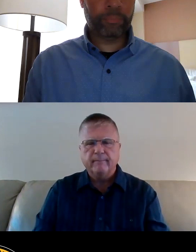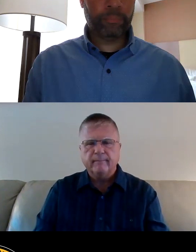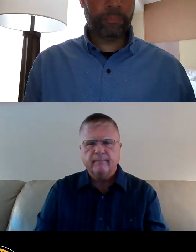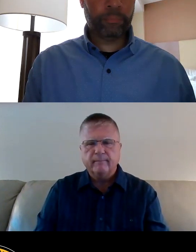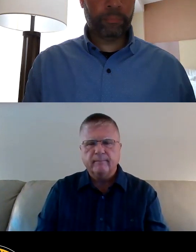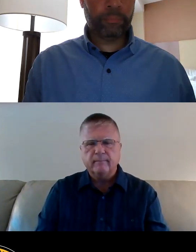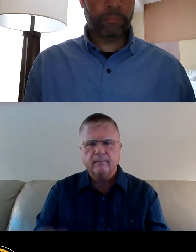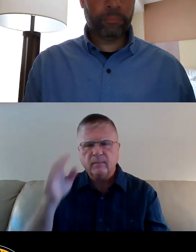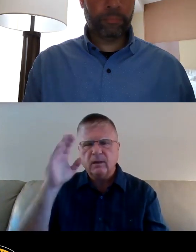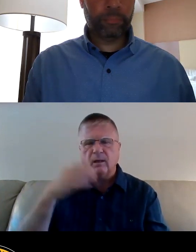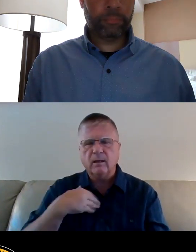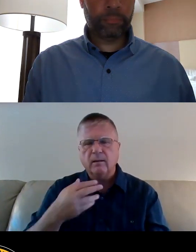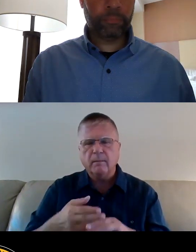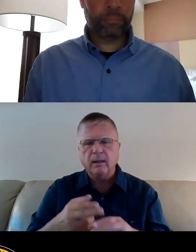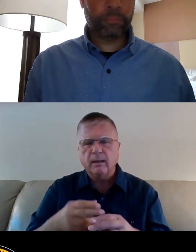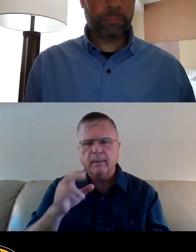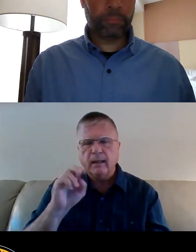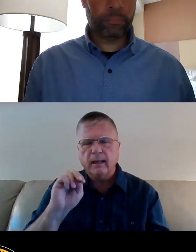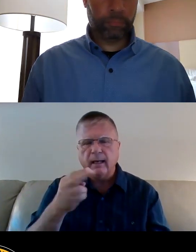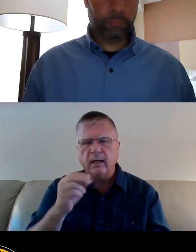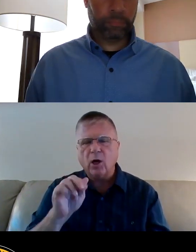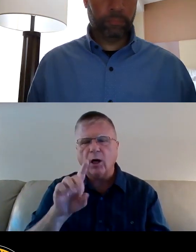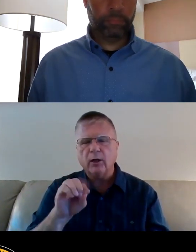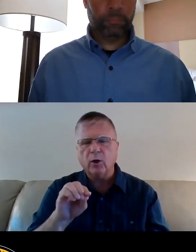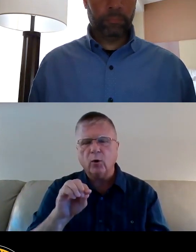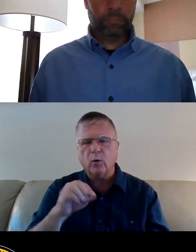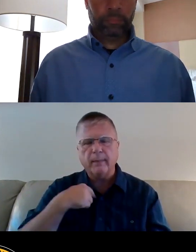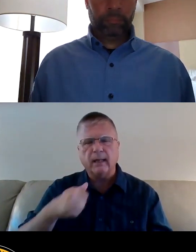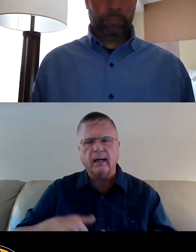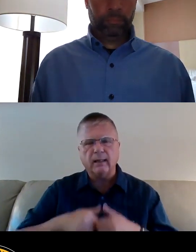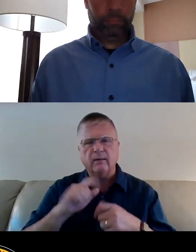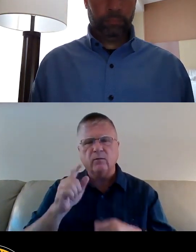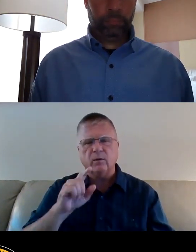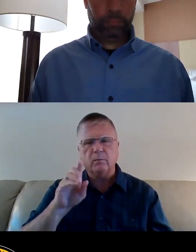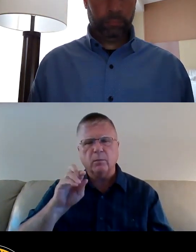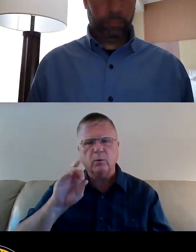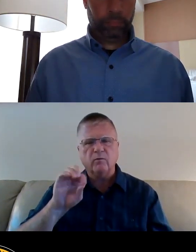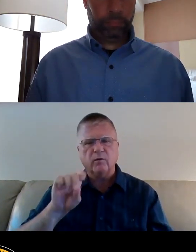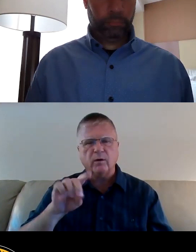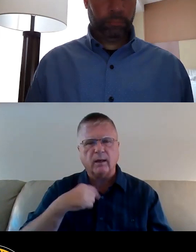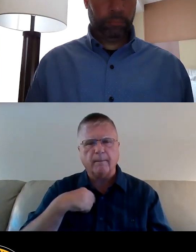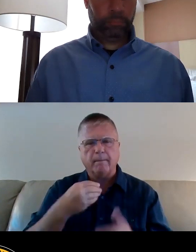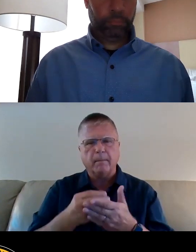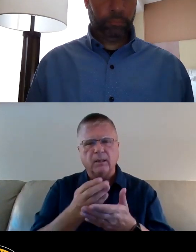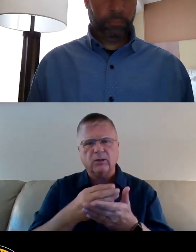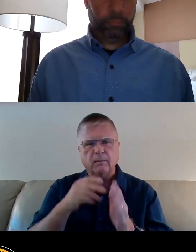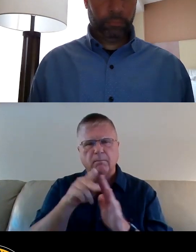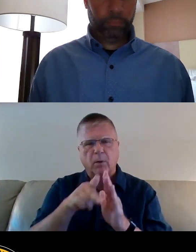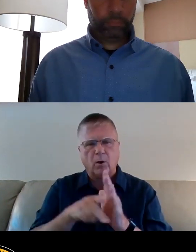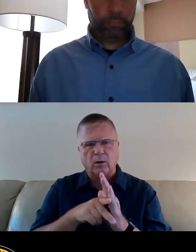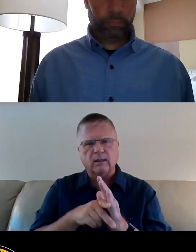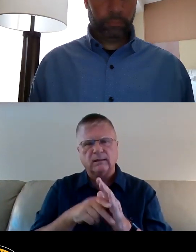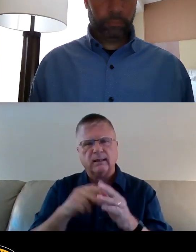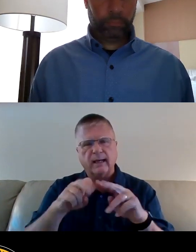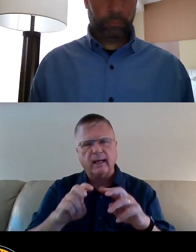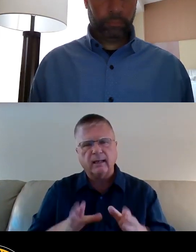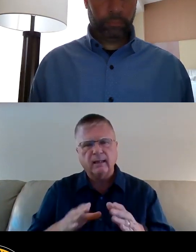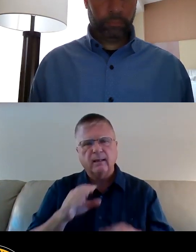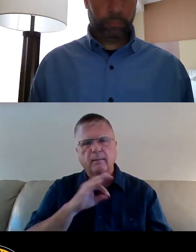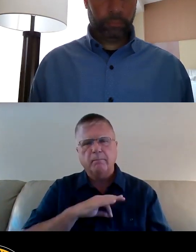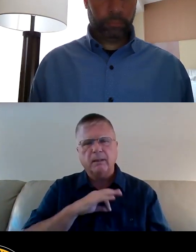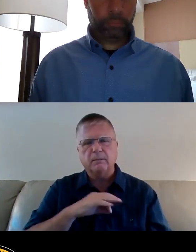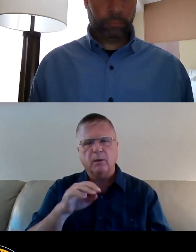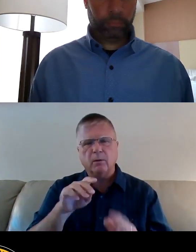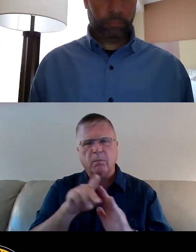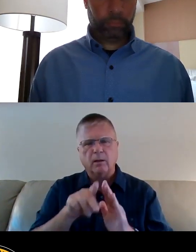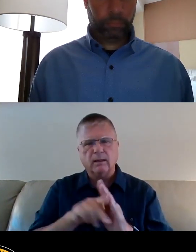Hi, my name is Nthando. I live in Bloomfield. I'm a Budget and Policy Analyst at the Pittsburgh Budget and Policy Center. I'm here